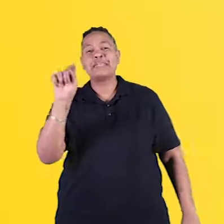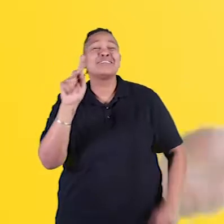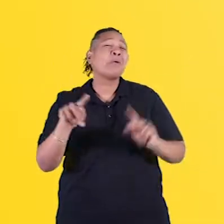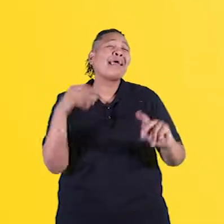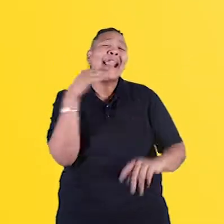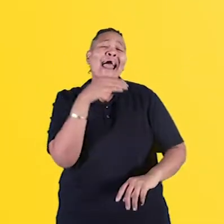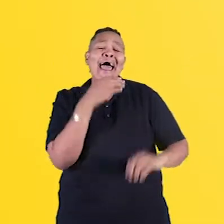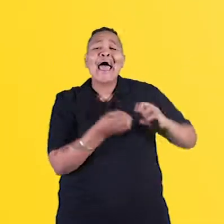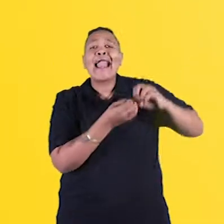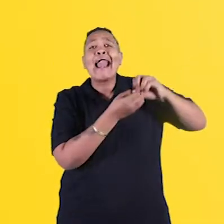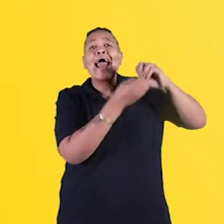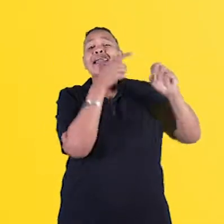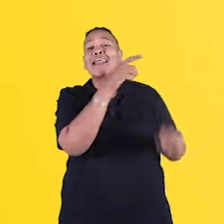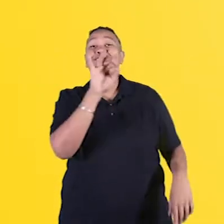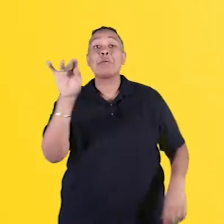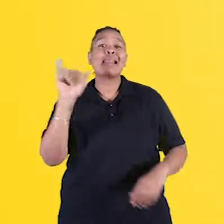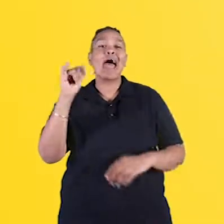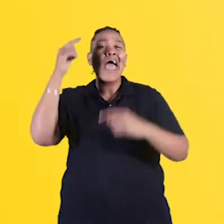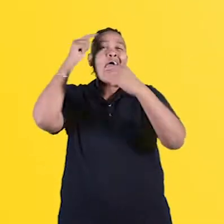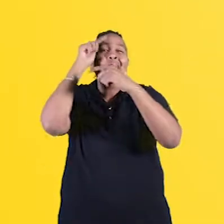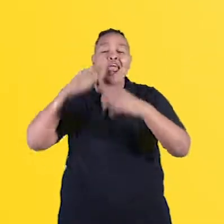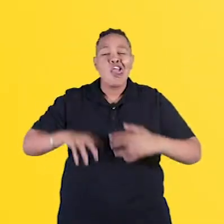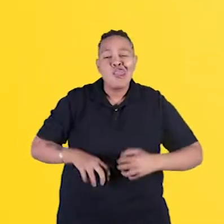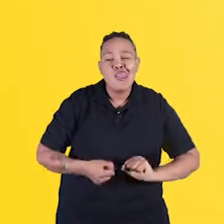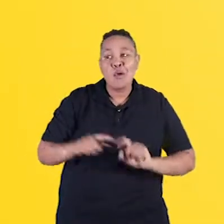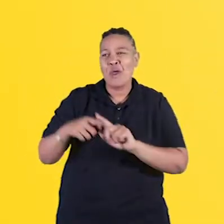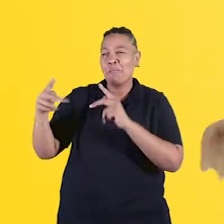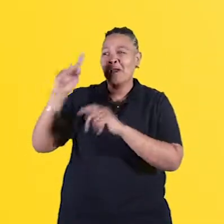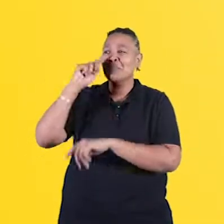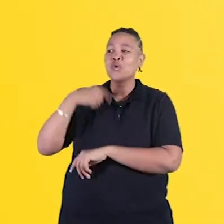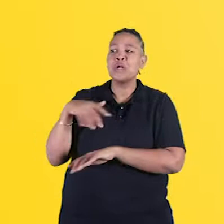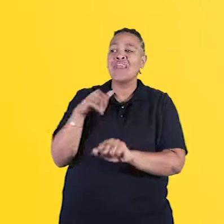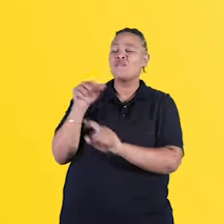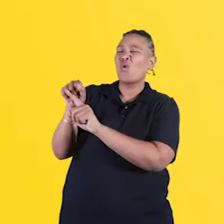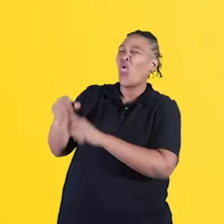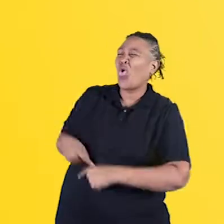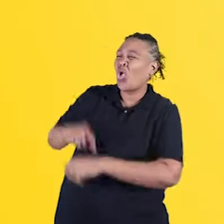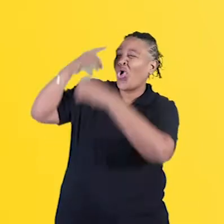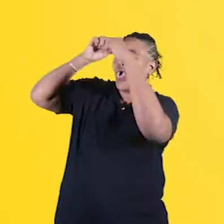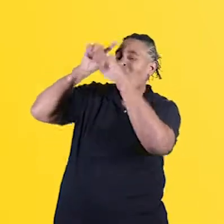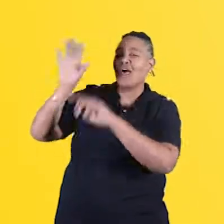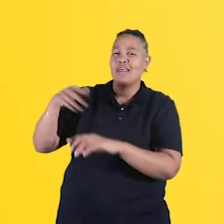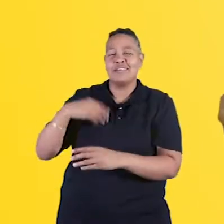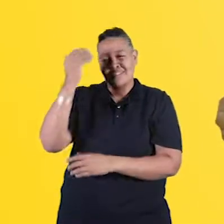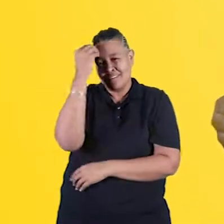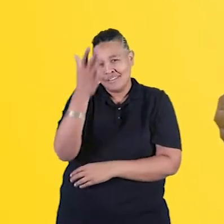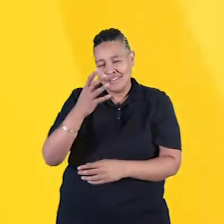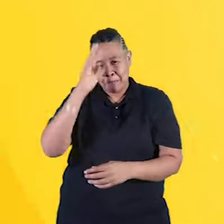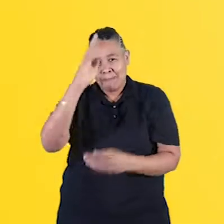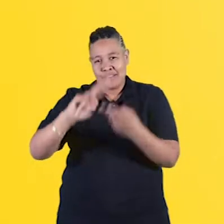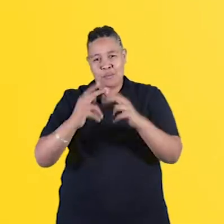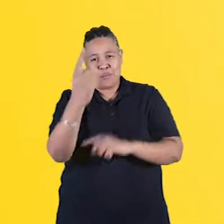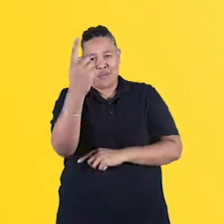feminist. People tell more life on feminists than how them tell life on Eddie a can bad stomach when the party flap on them one left. So I could talk about them.